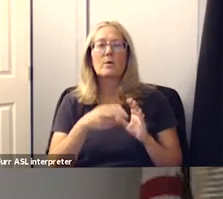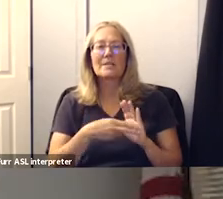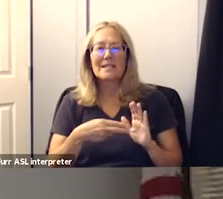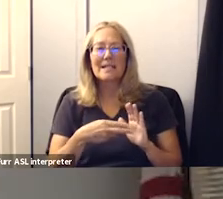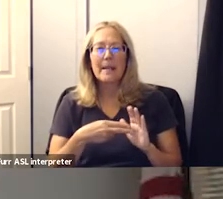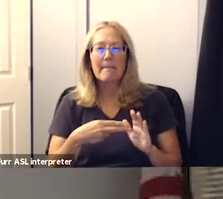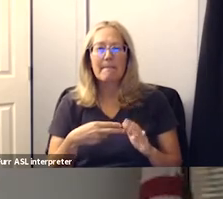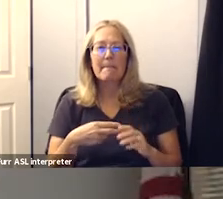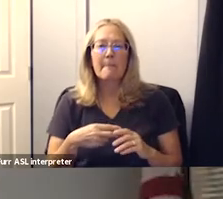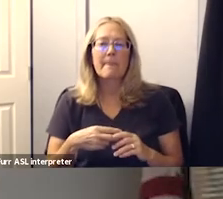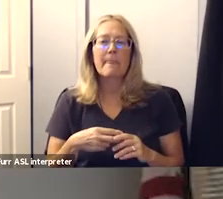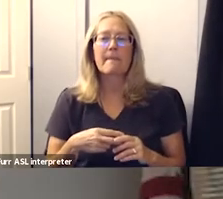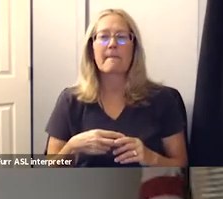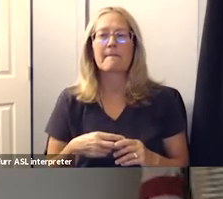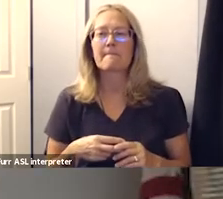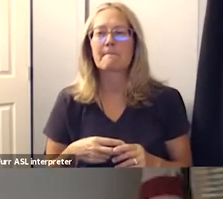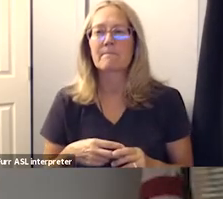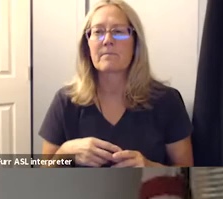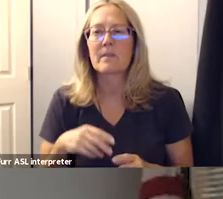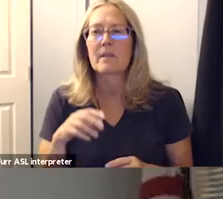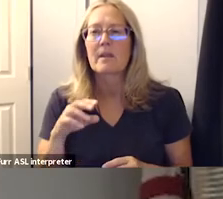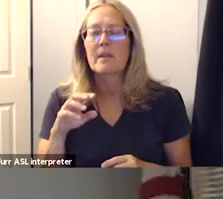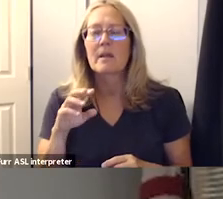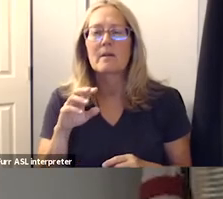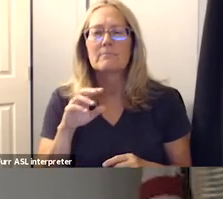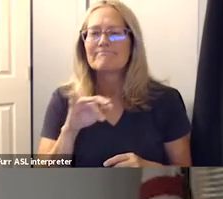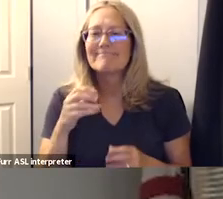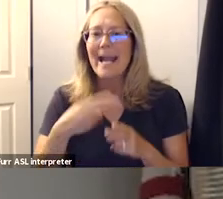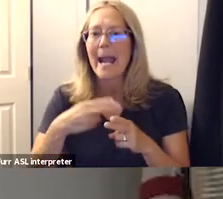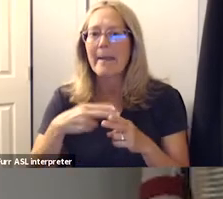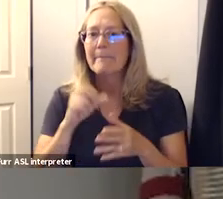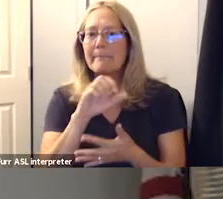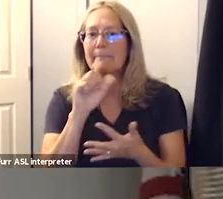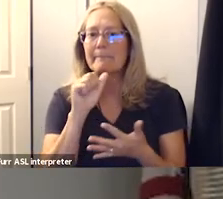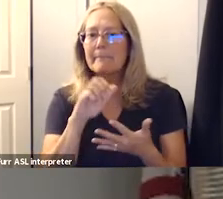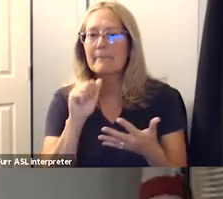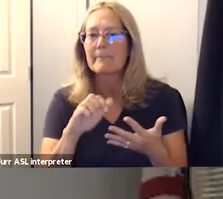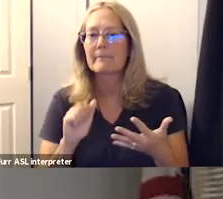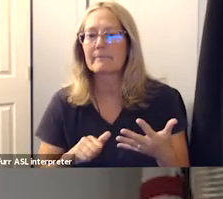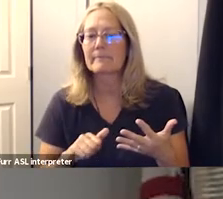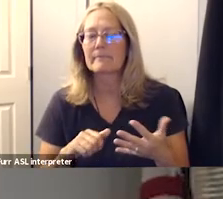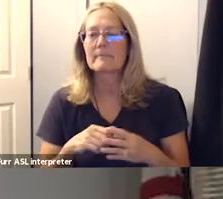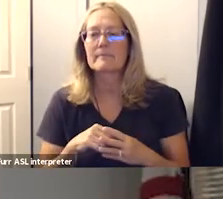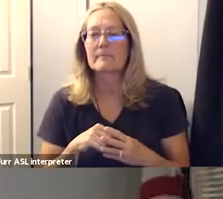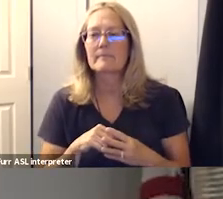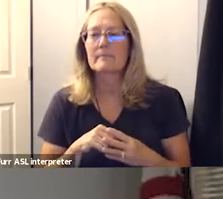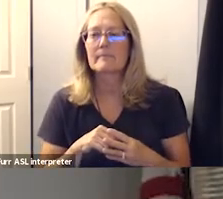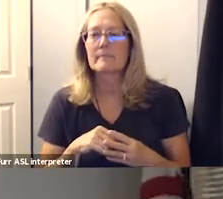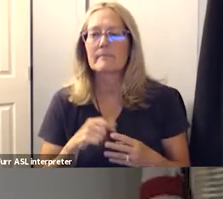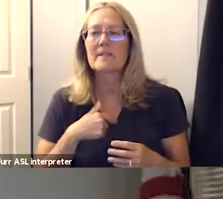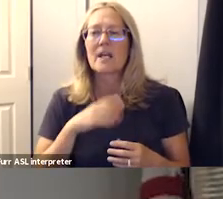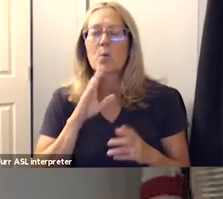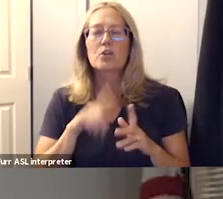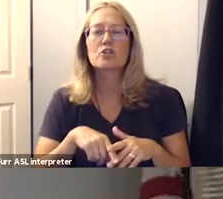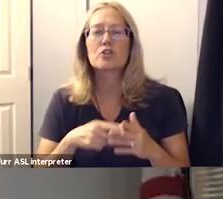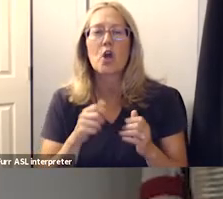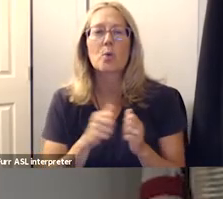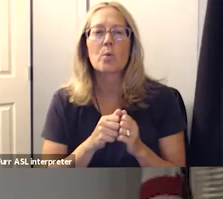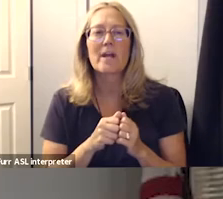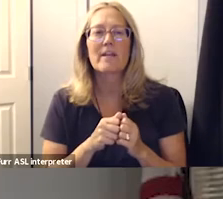williams rosanne crawford sheridan rosenberg and sunita beal and i will begin with trent